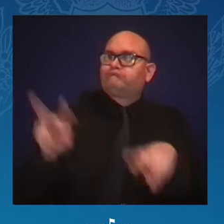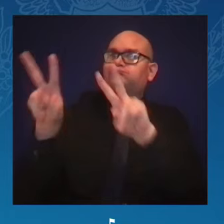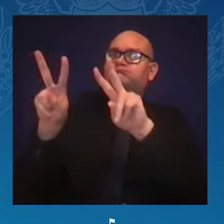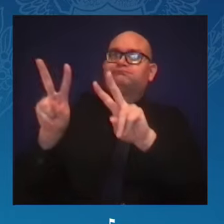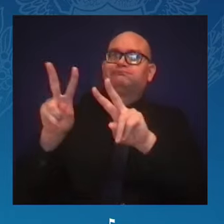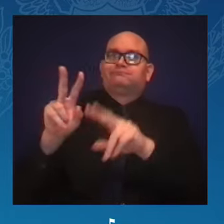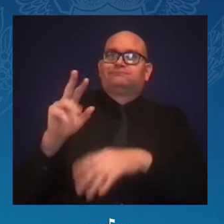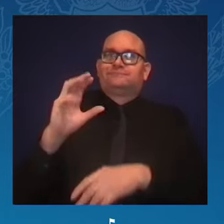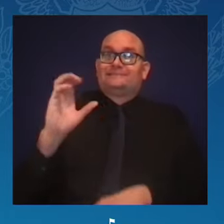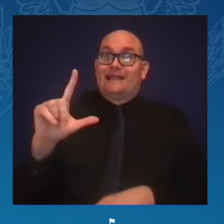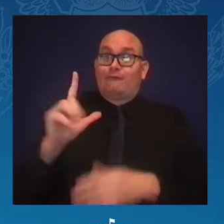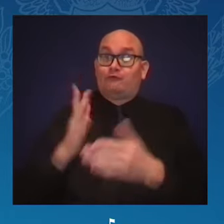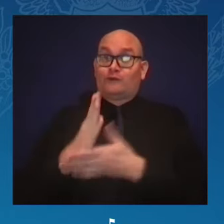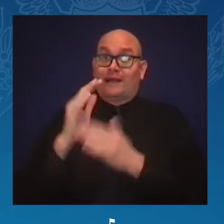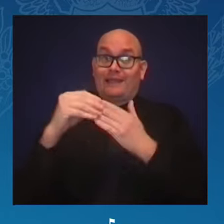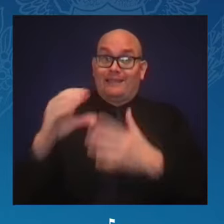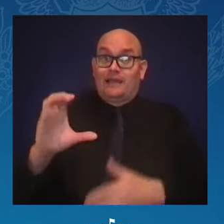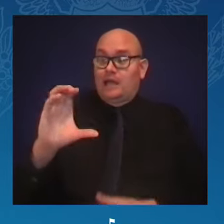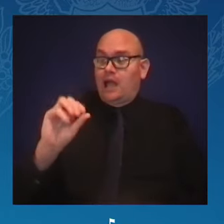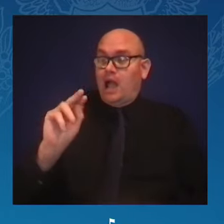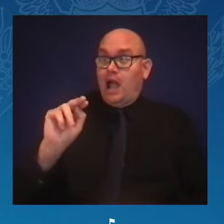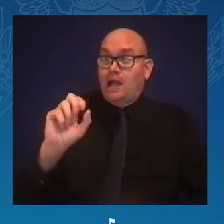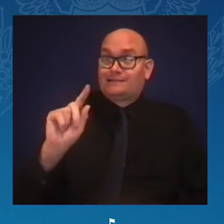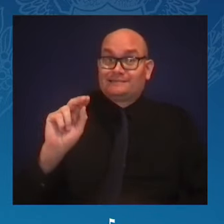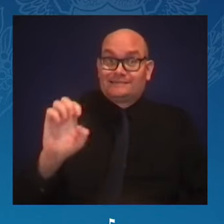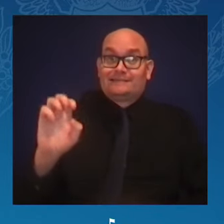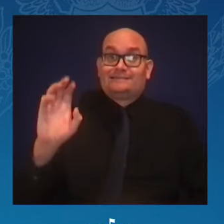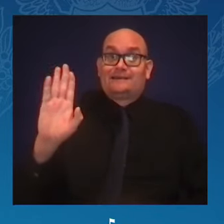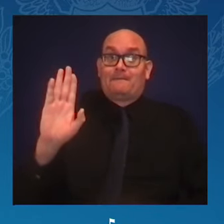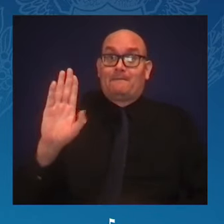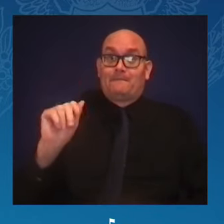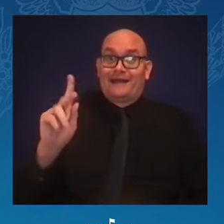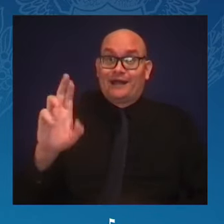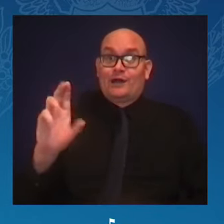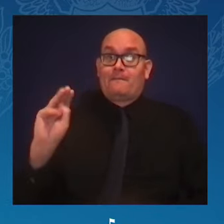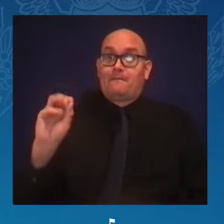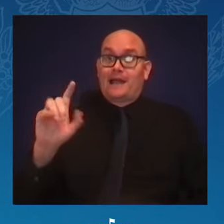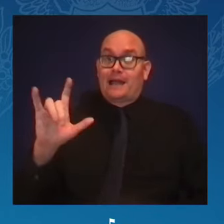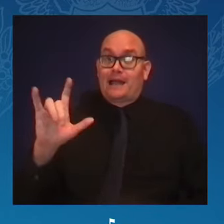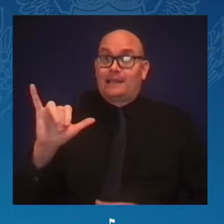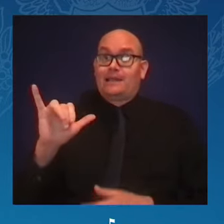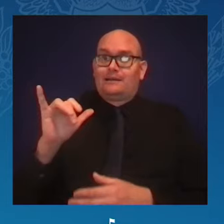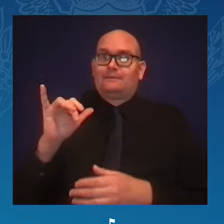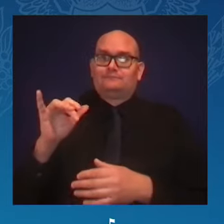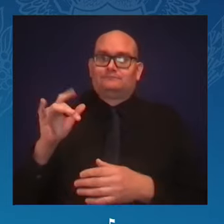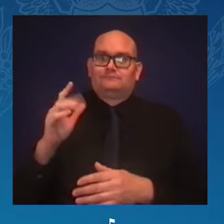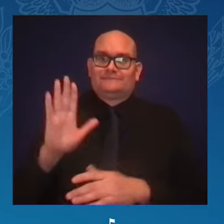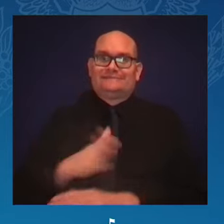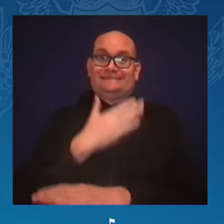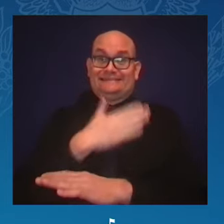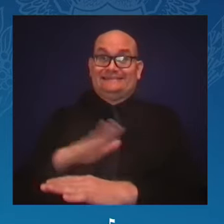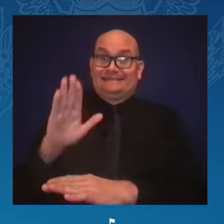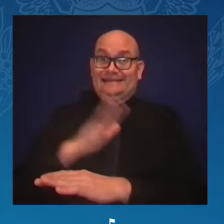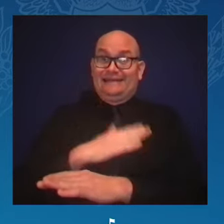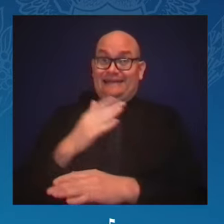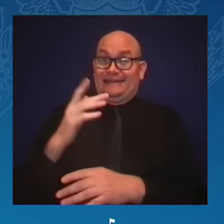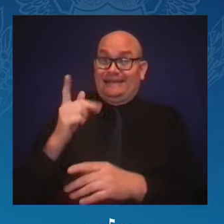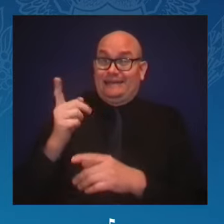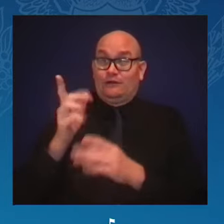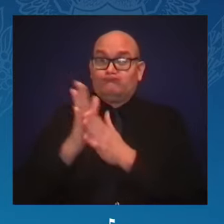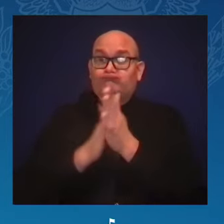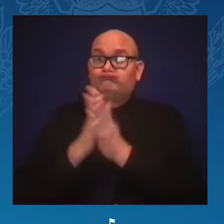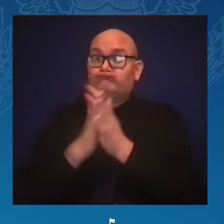for a career in law. Vice President Harris graduated from Howard University and the University